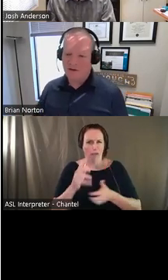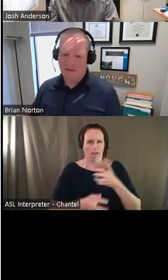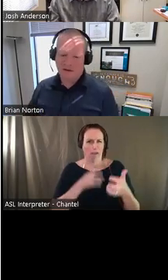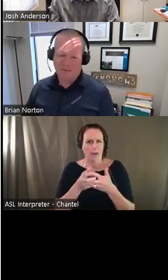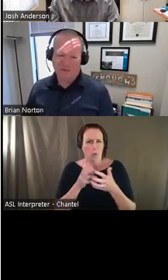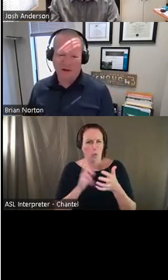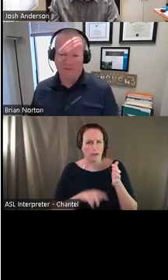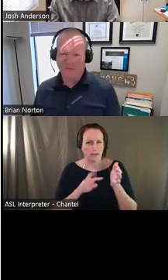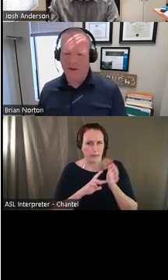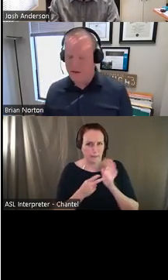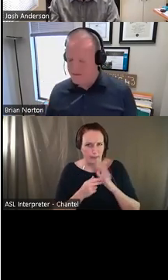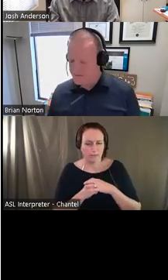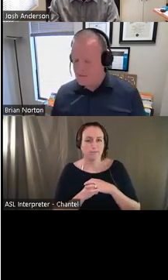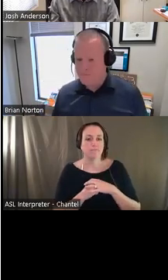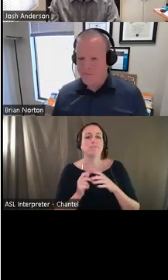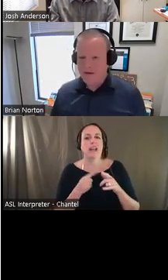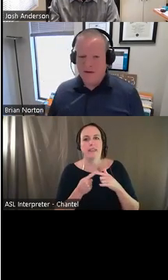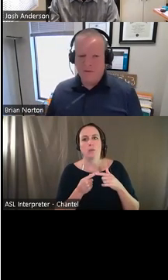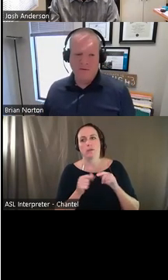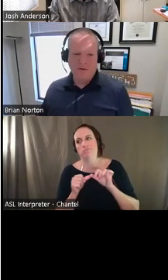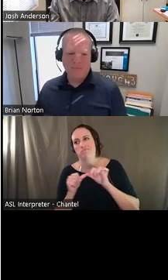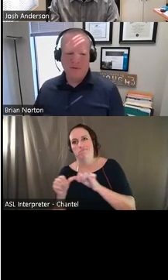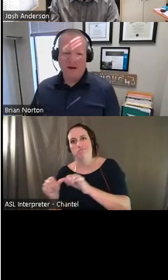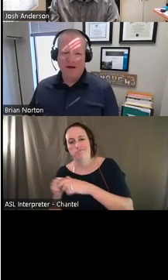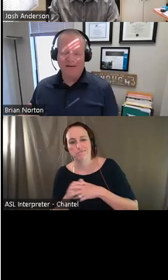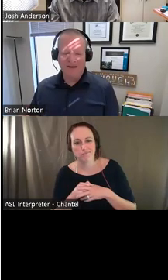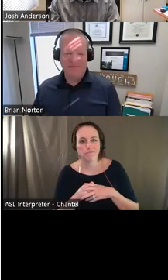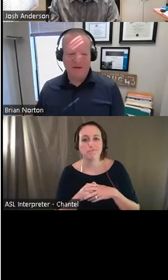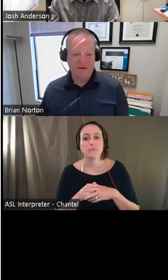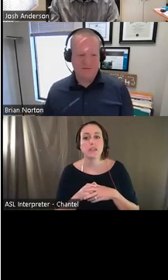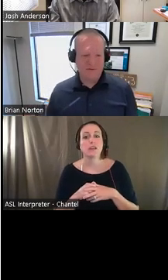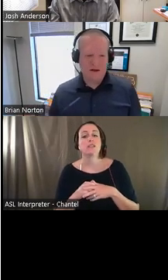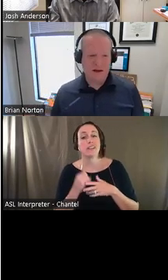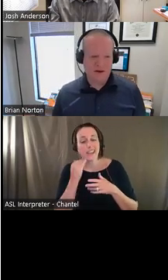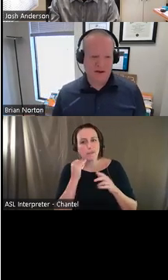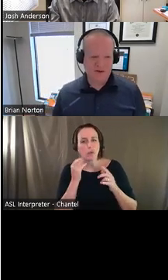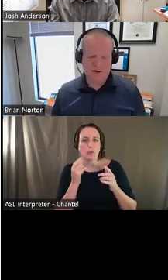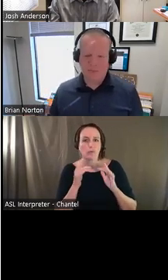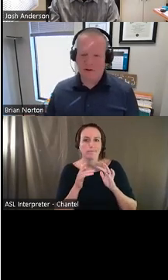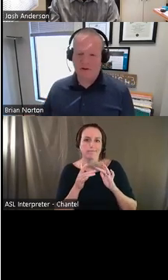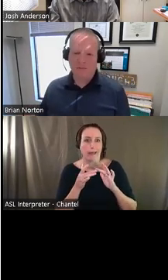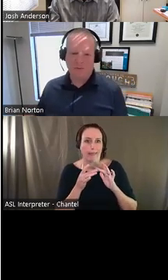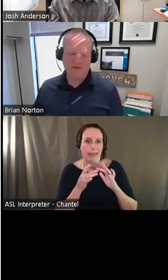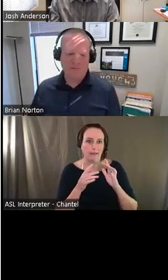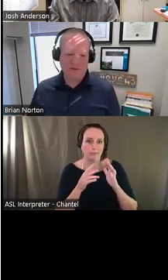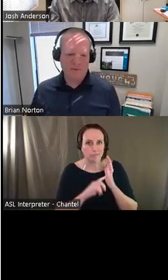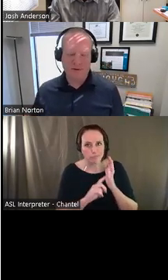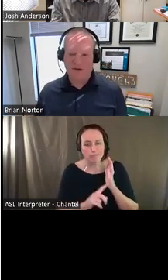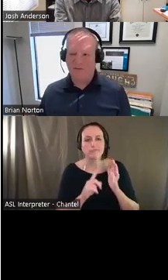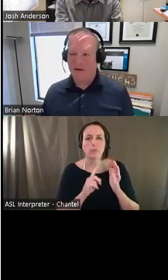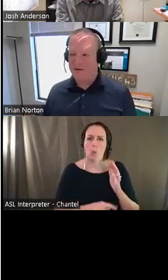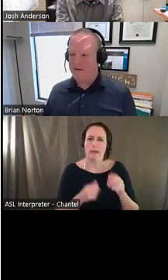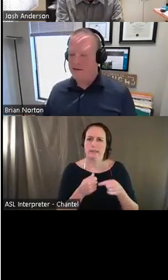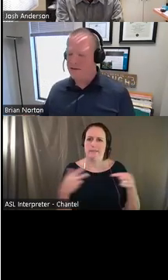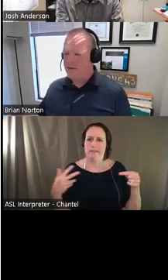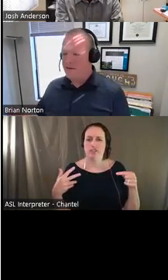and then move on from there. And so when you look up the definition for an accommodation, I'll put it a little bit more simply than what you